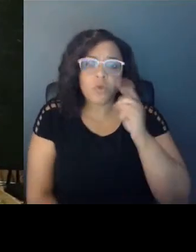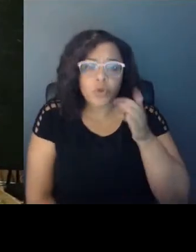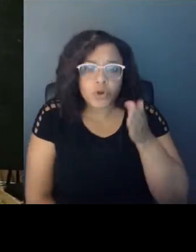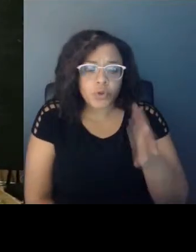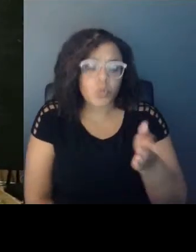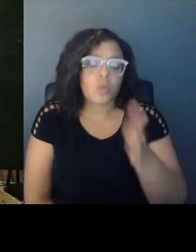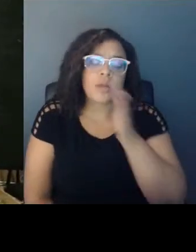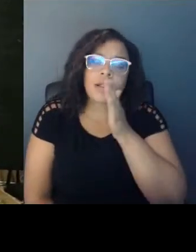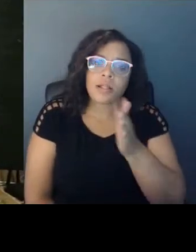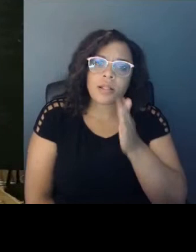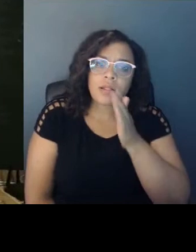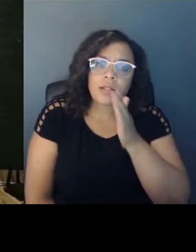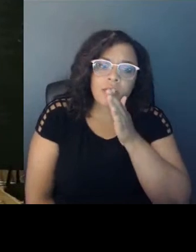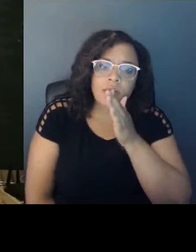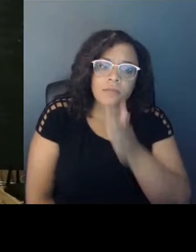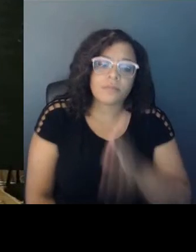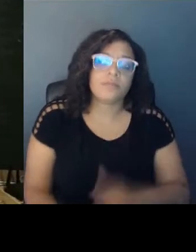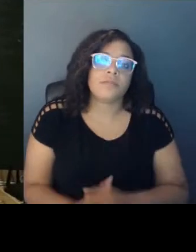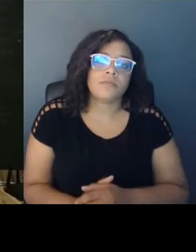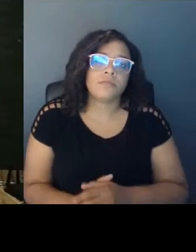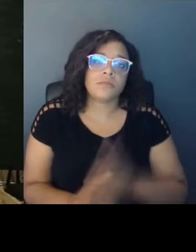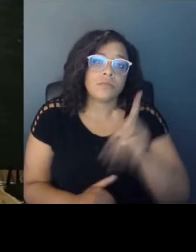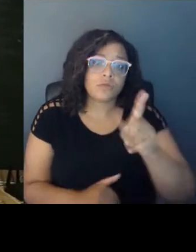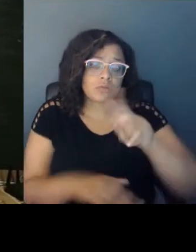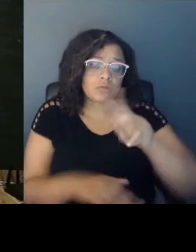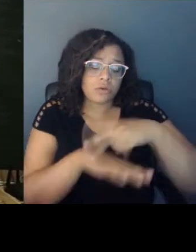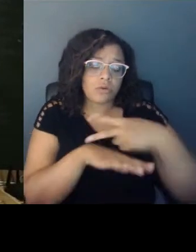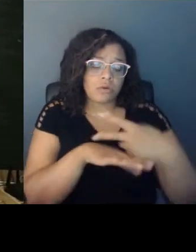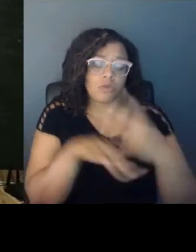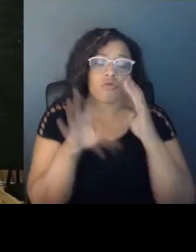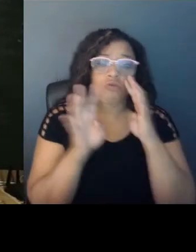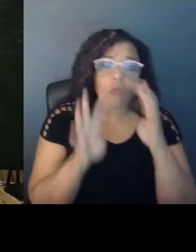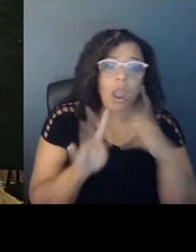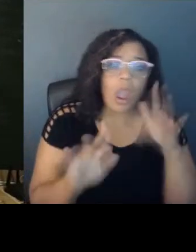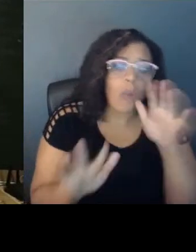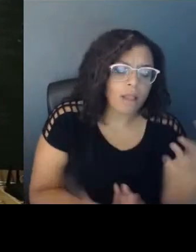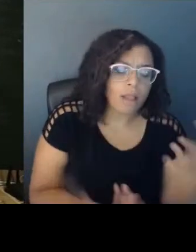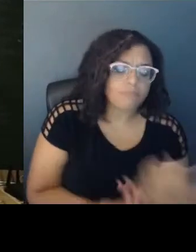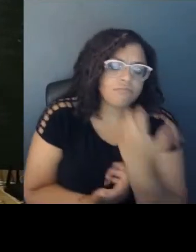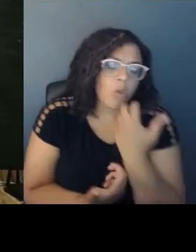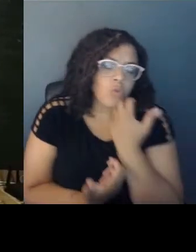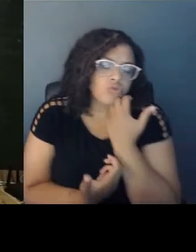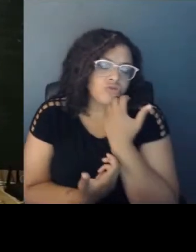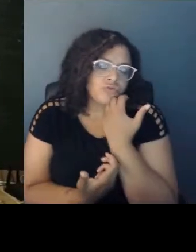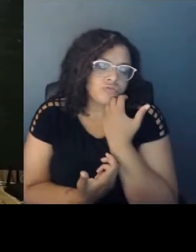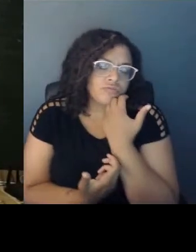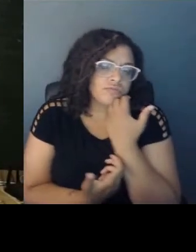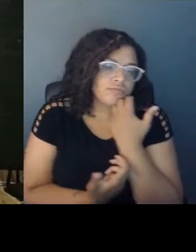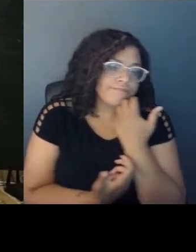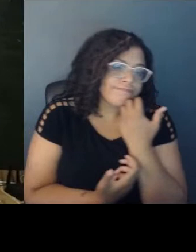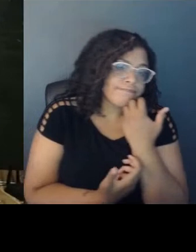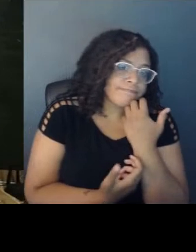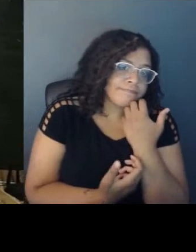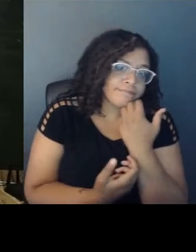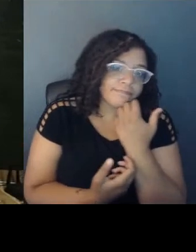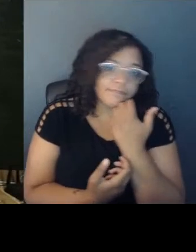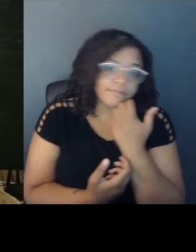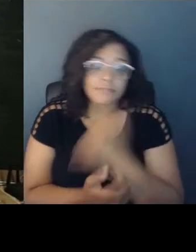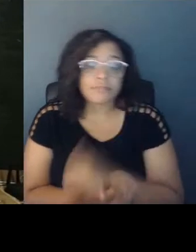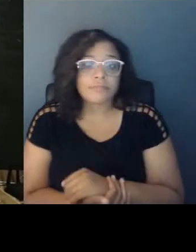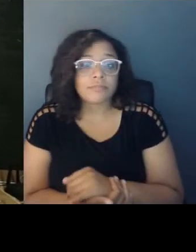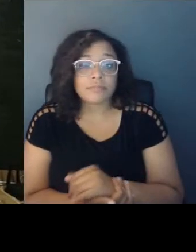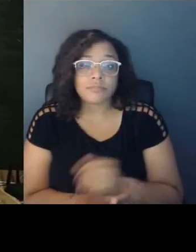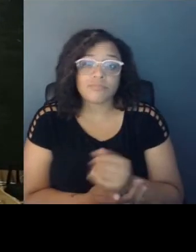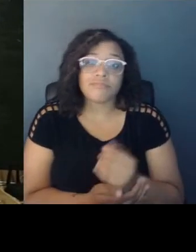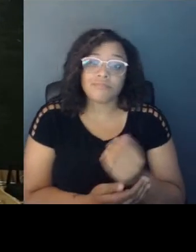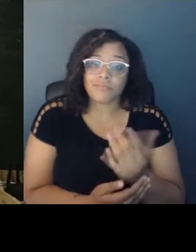you when you cry. I will for because you are